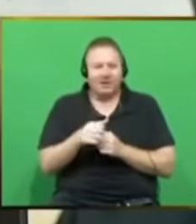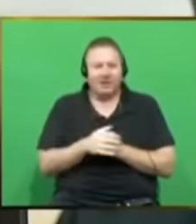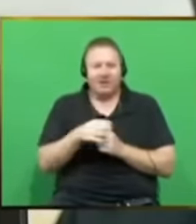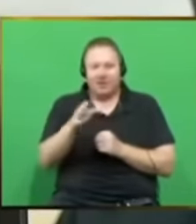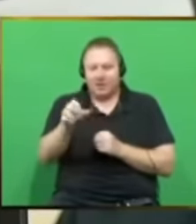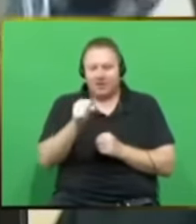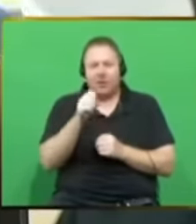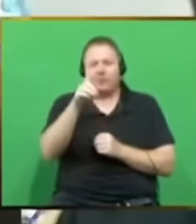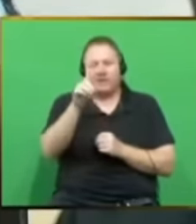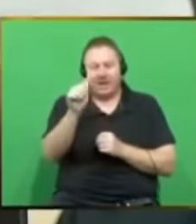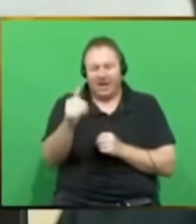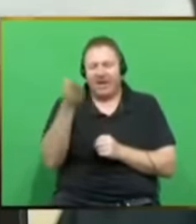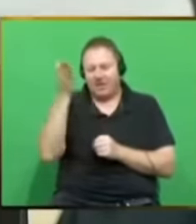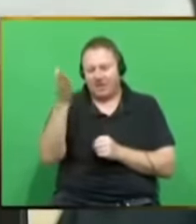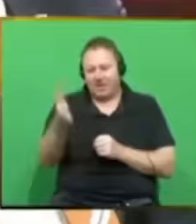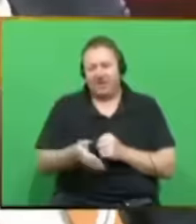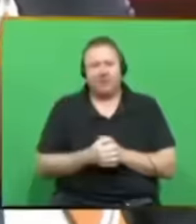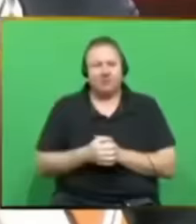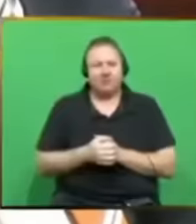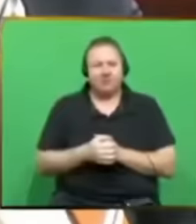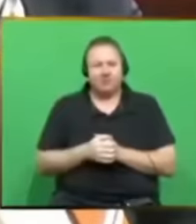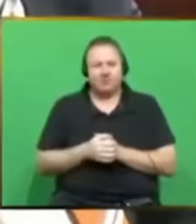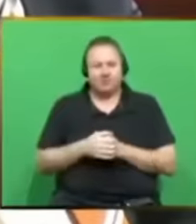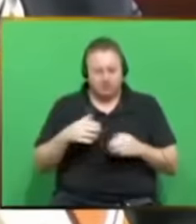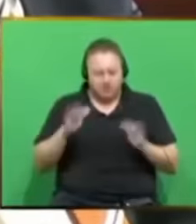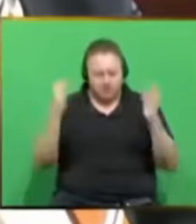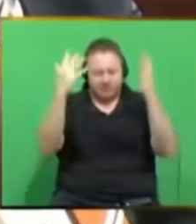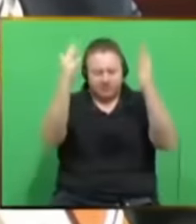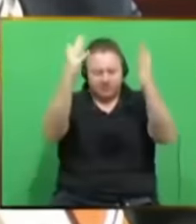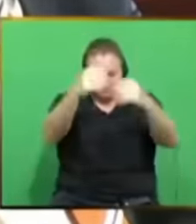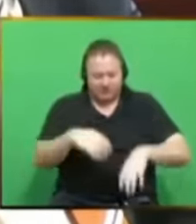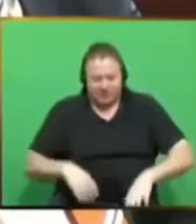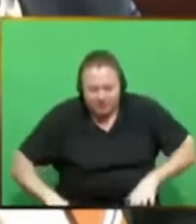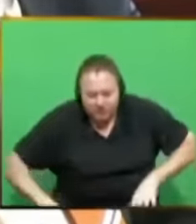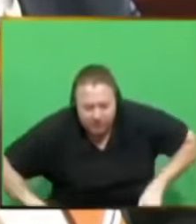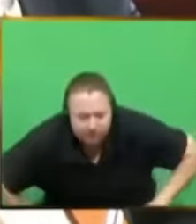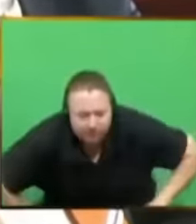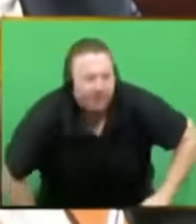But it's coming from this side of the house. it's coming It's It's coming